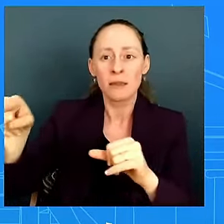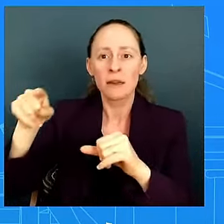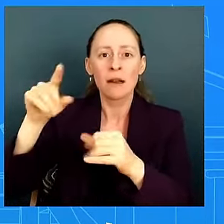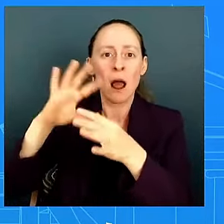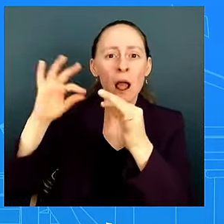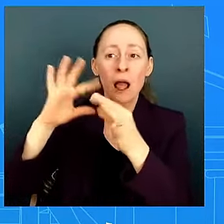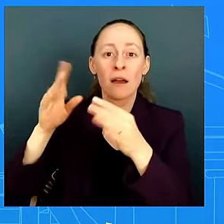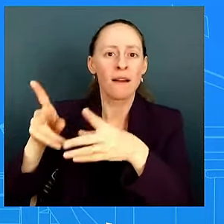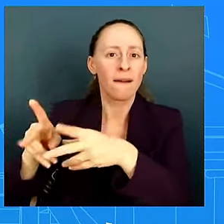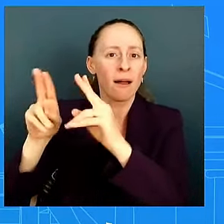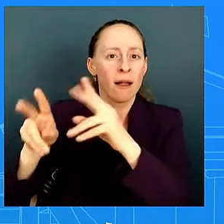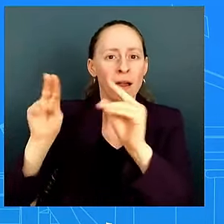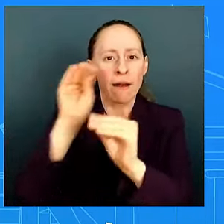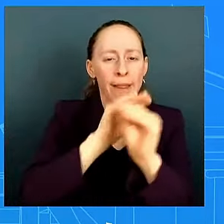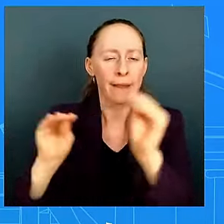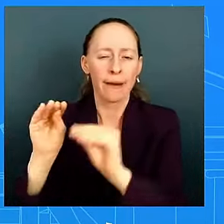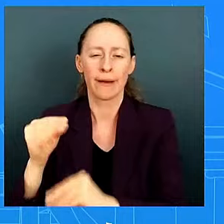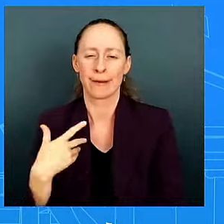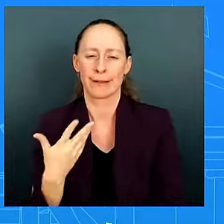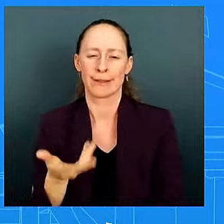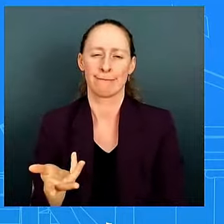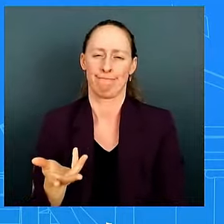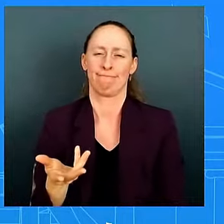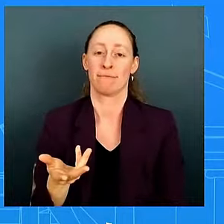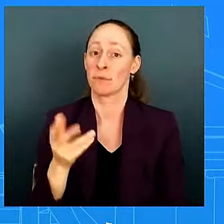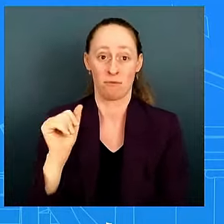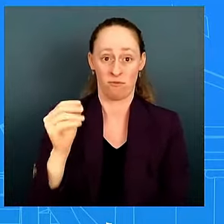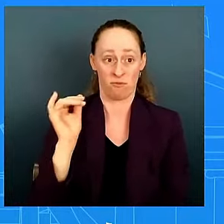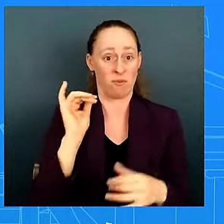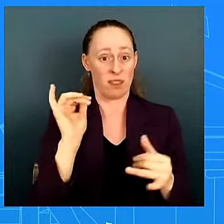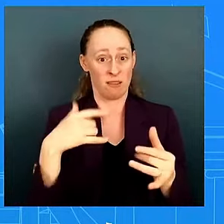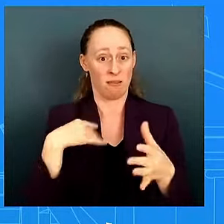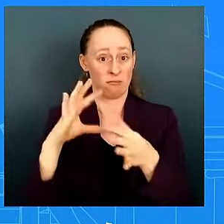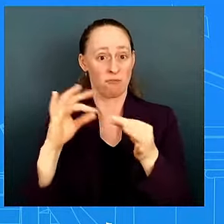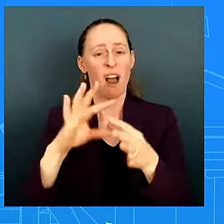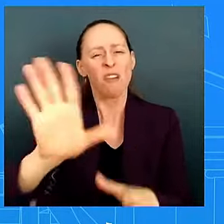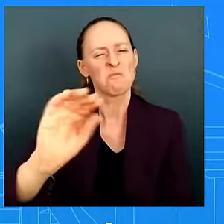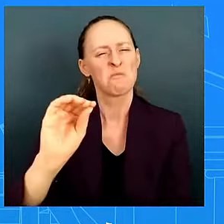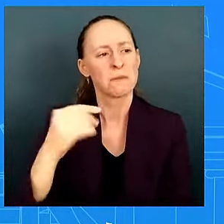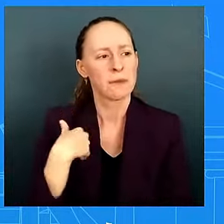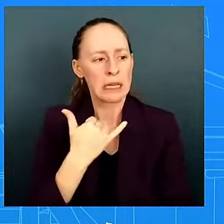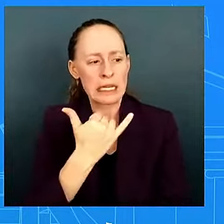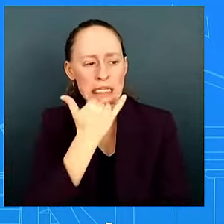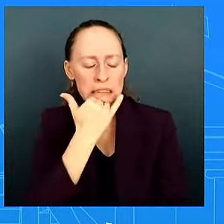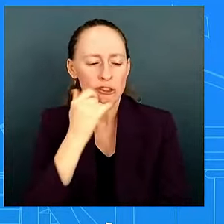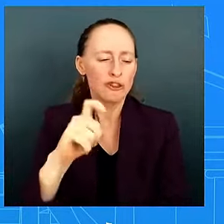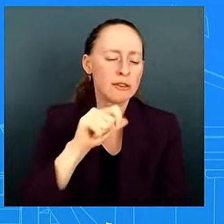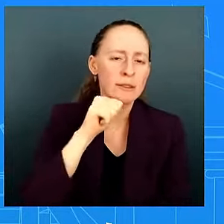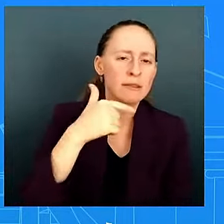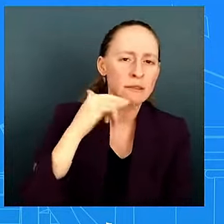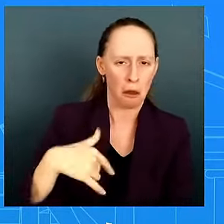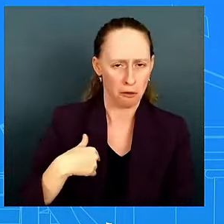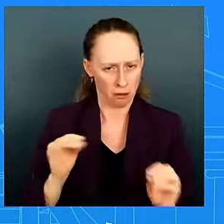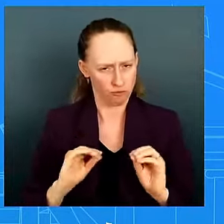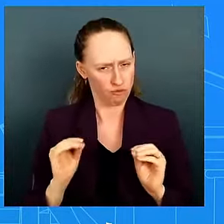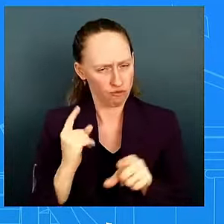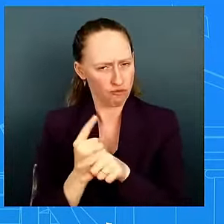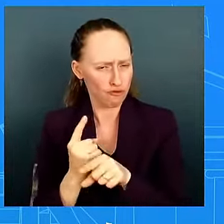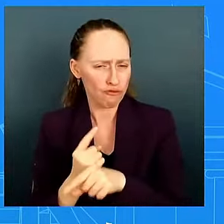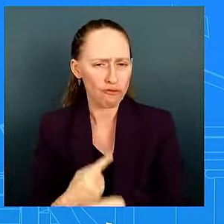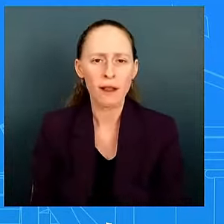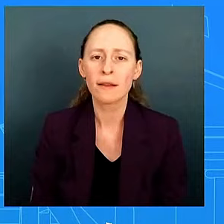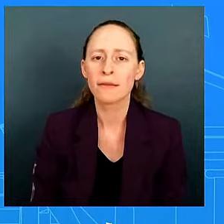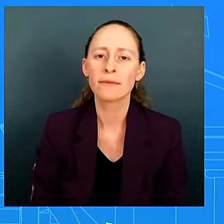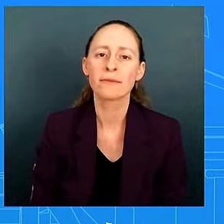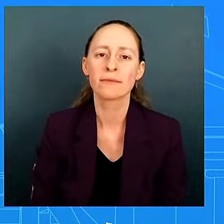echoed that so i don't regret it at all it was just the facts use that sort of approach to counter uh the wall street journal report